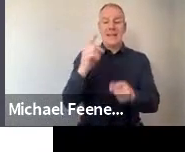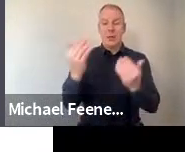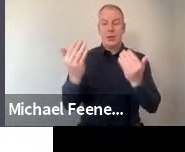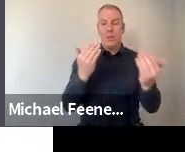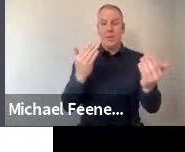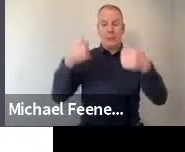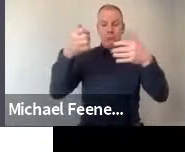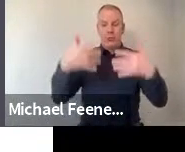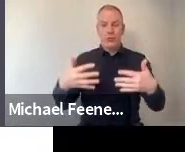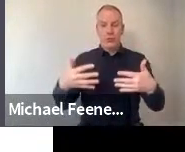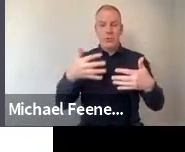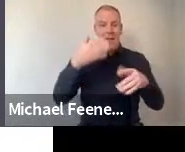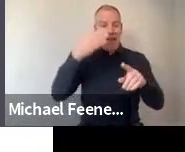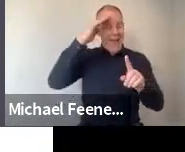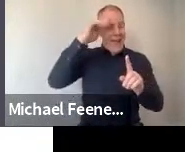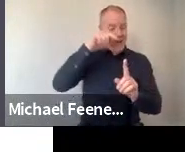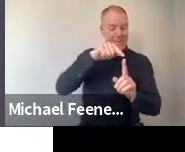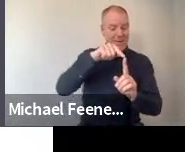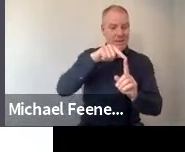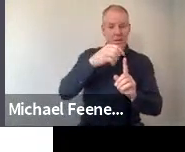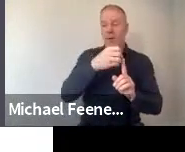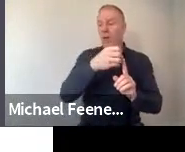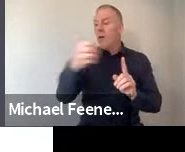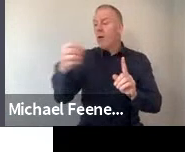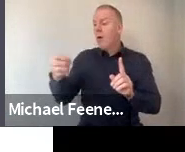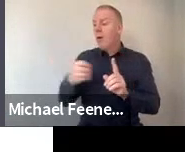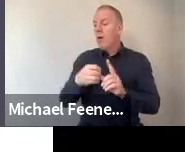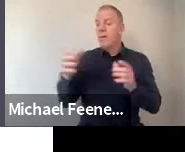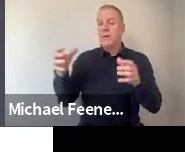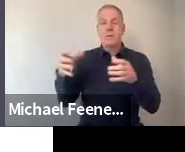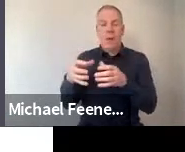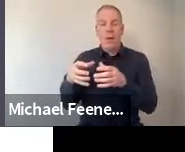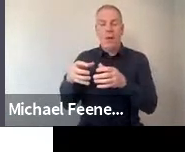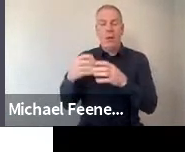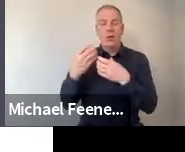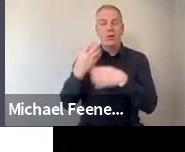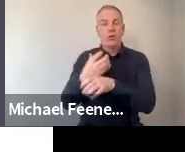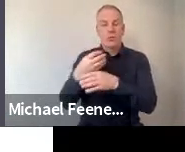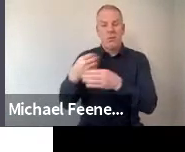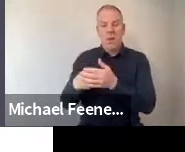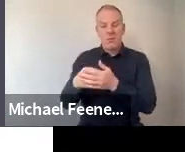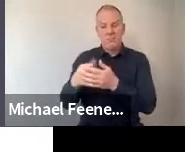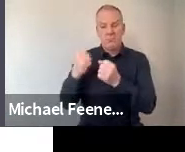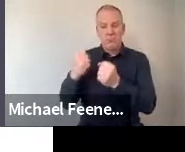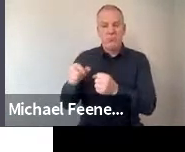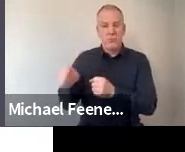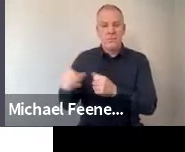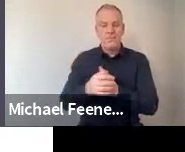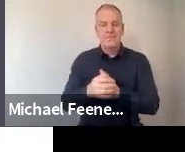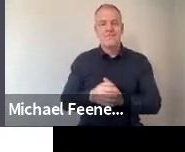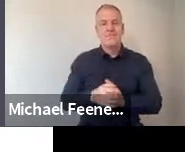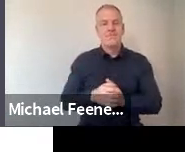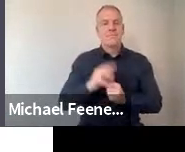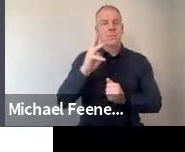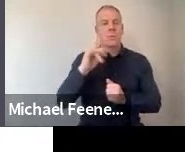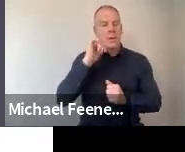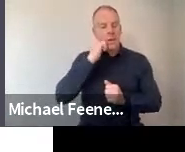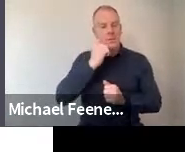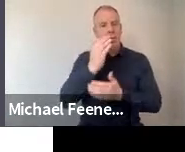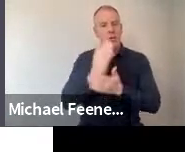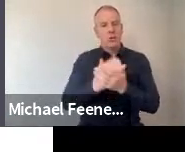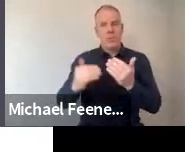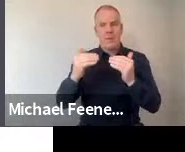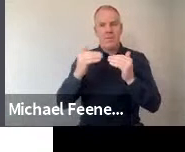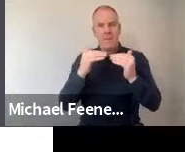results in Ireland to those from other small advanced economies. So this is because some of the benchmark